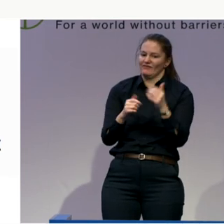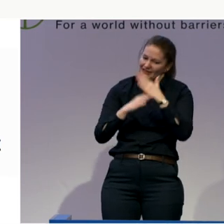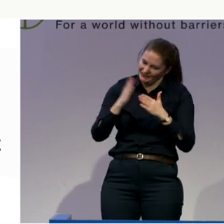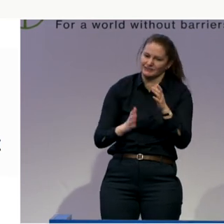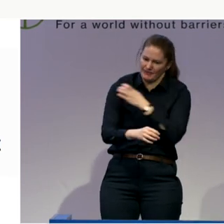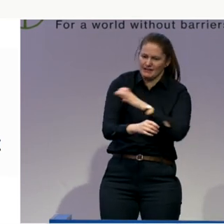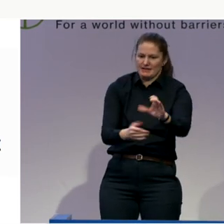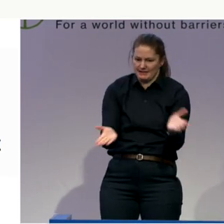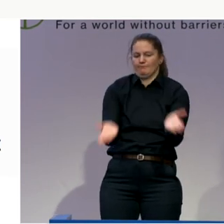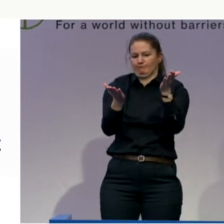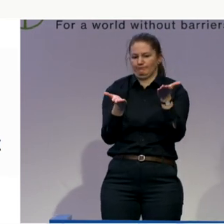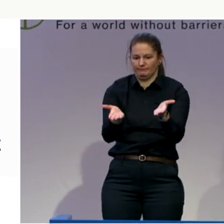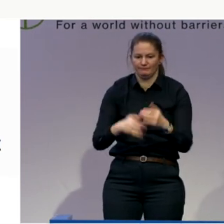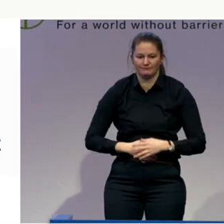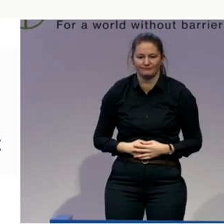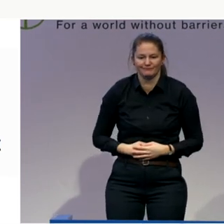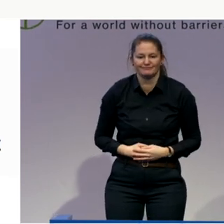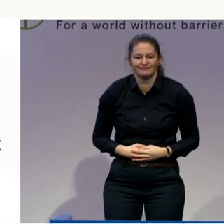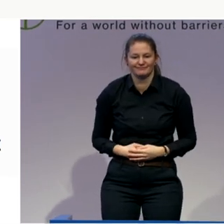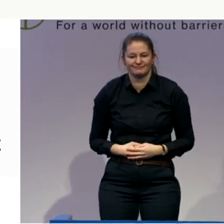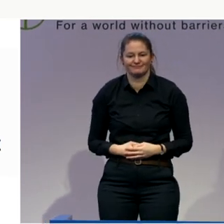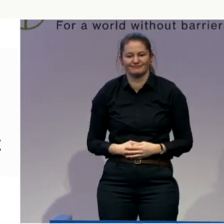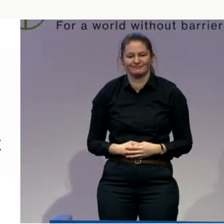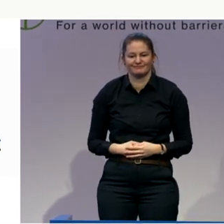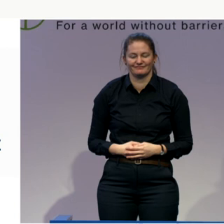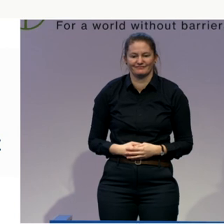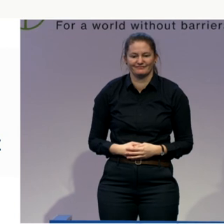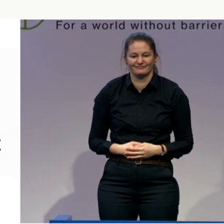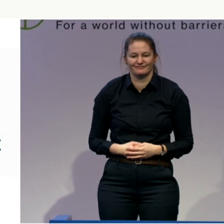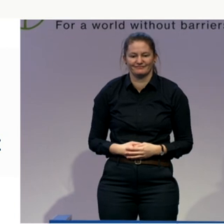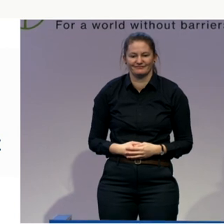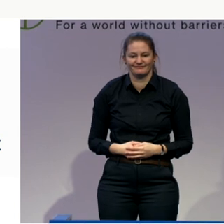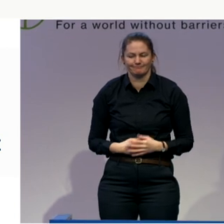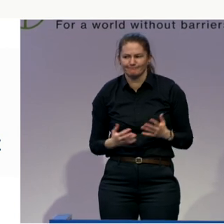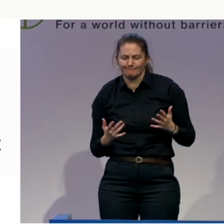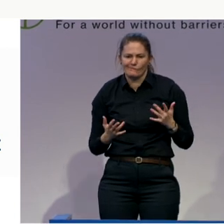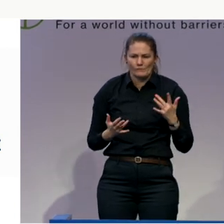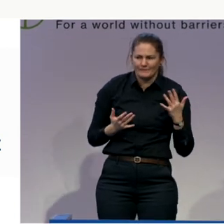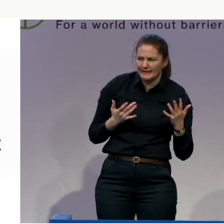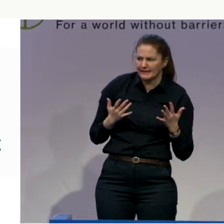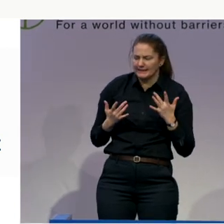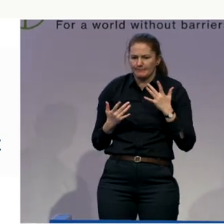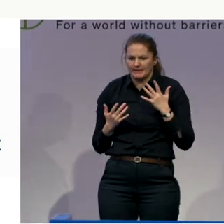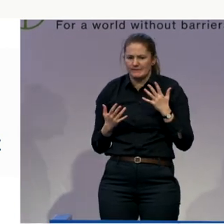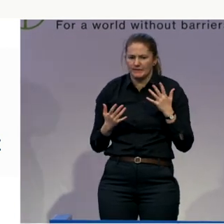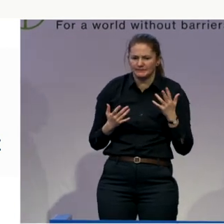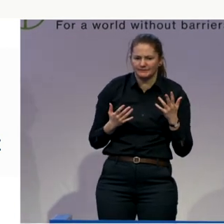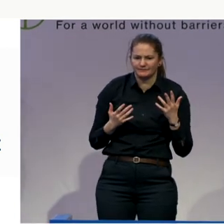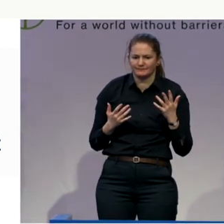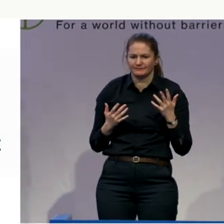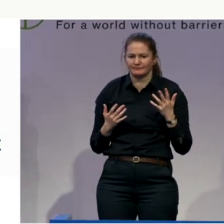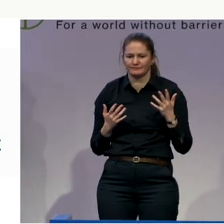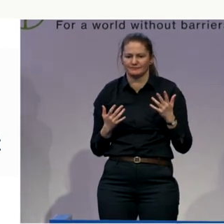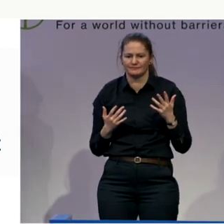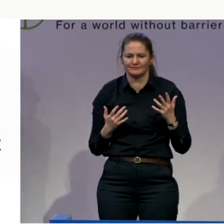not or what we think we see is that also a majority